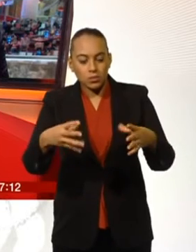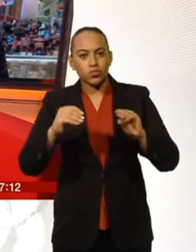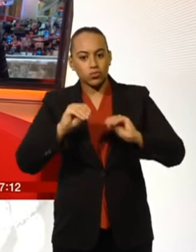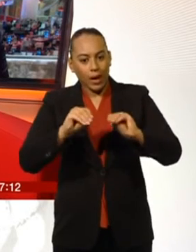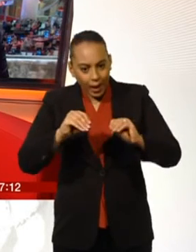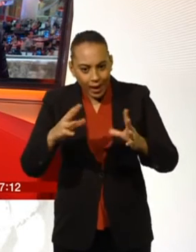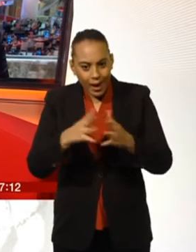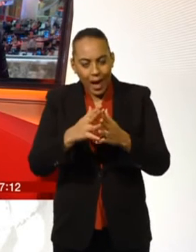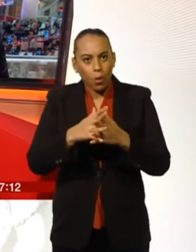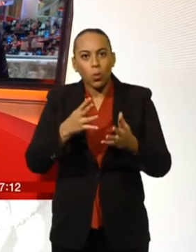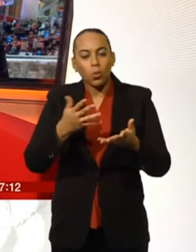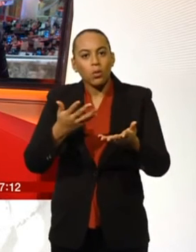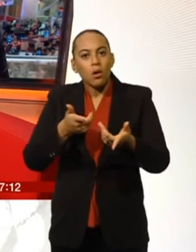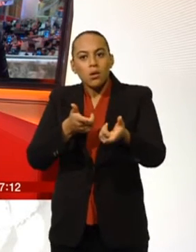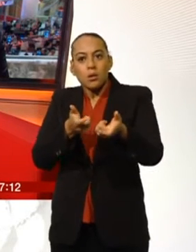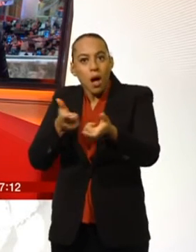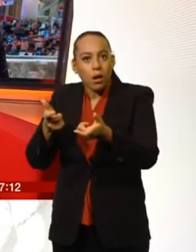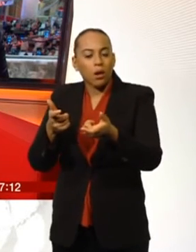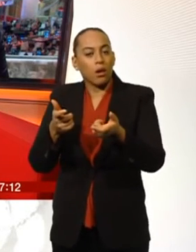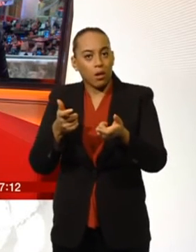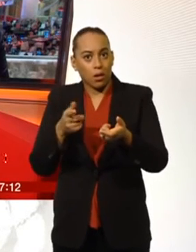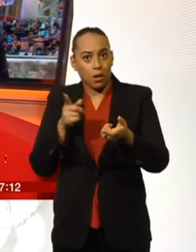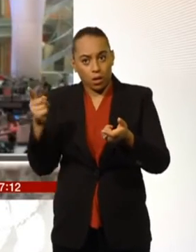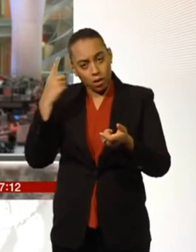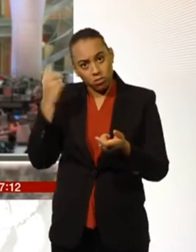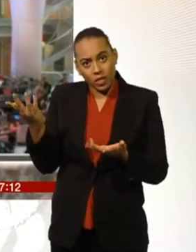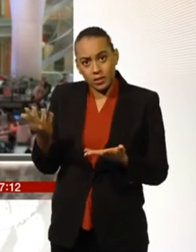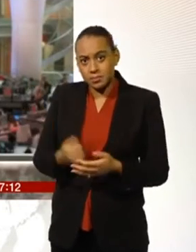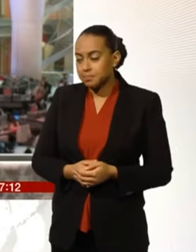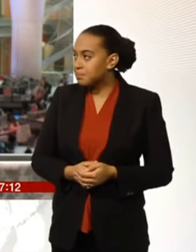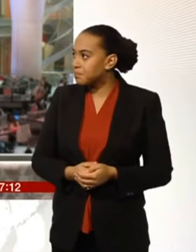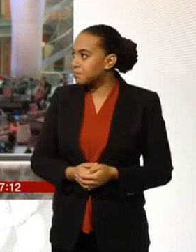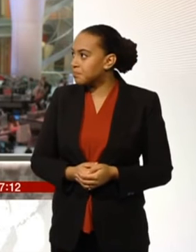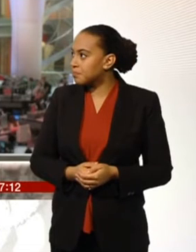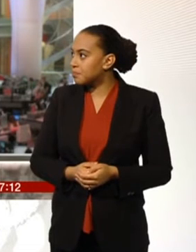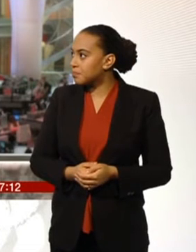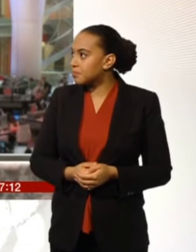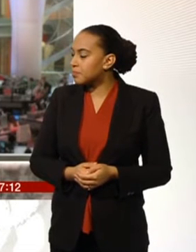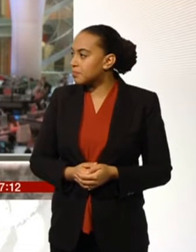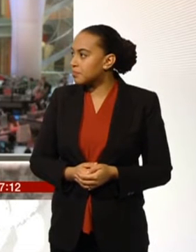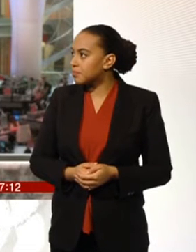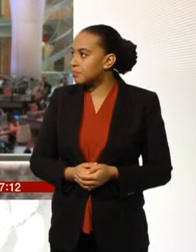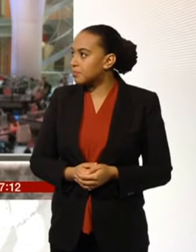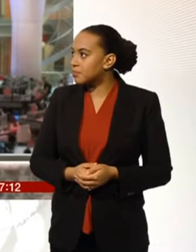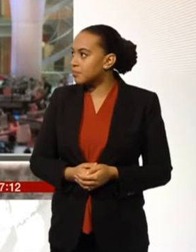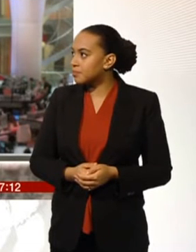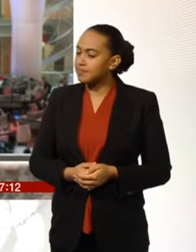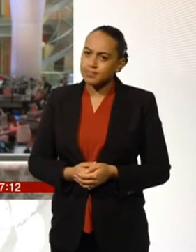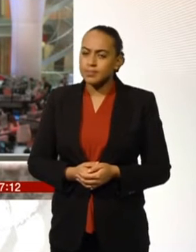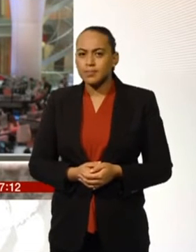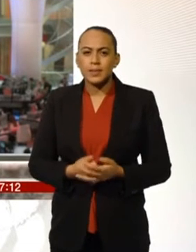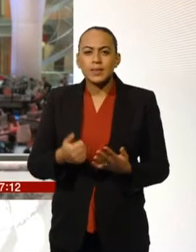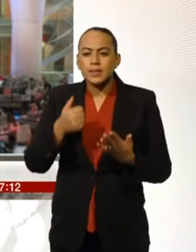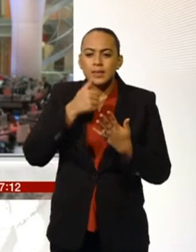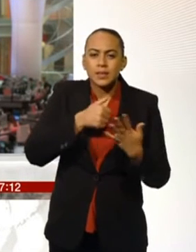be trained and made available to use firearms? Yeah, I'm not sure that's the number that is going to be added.